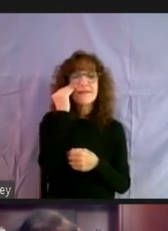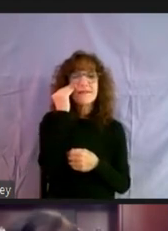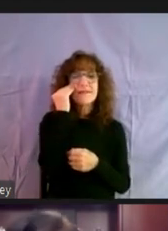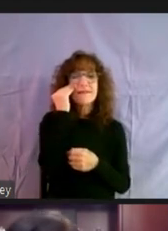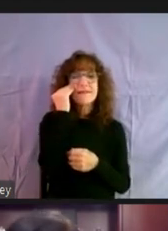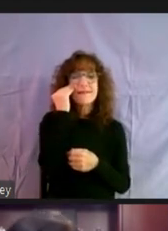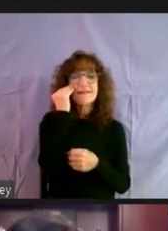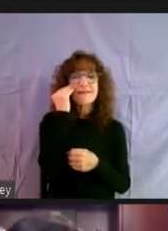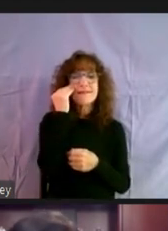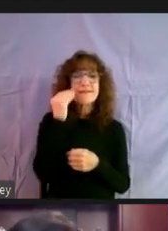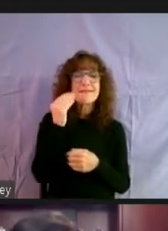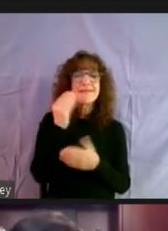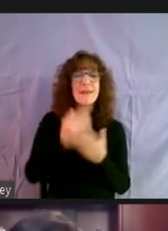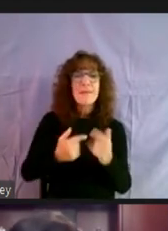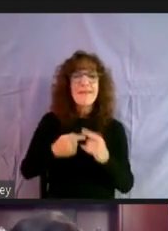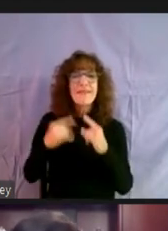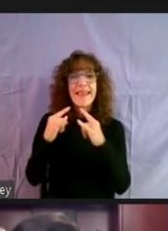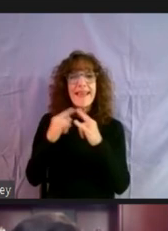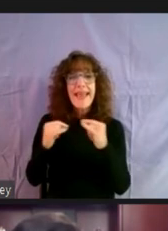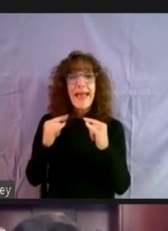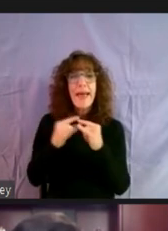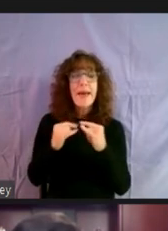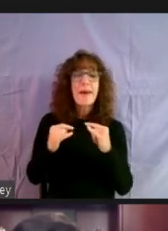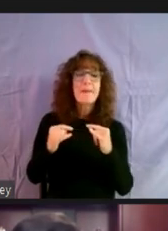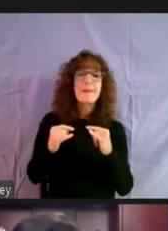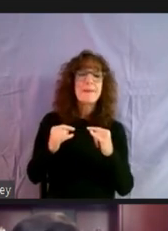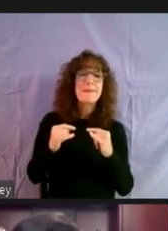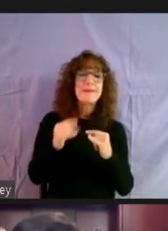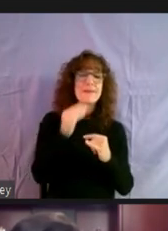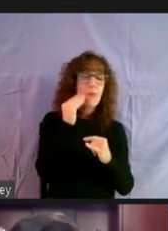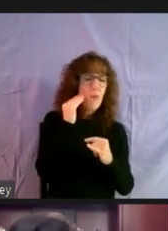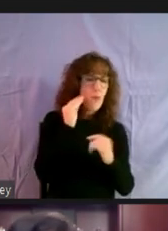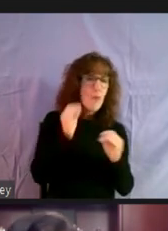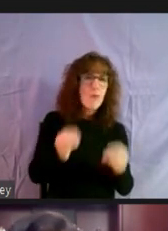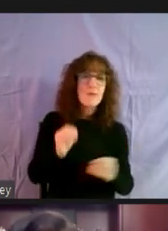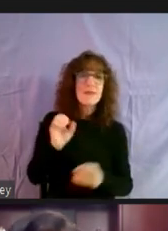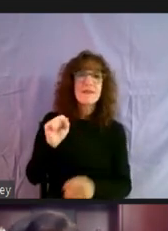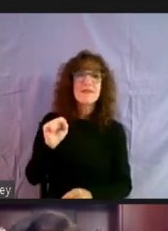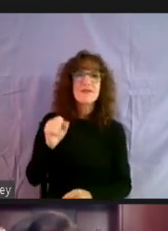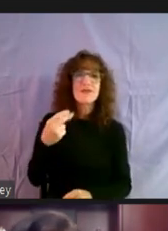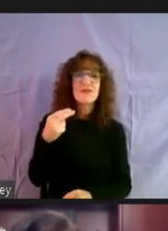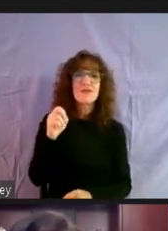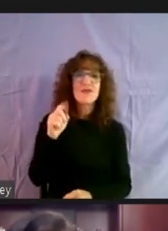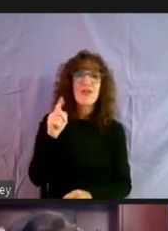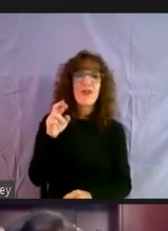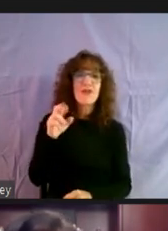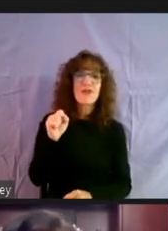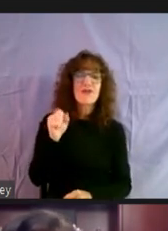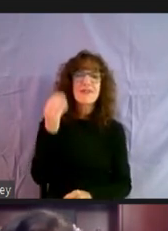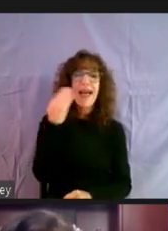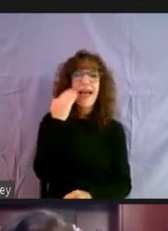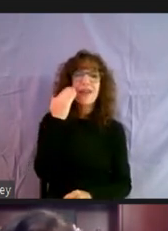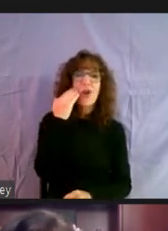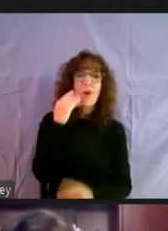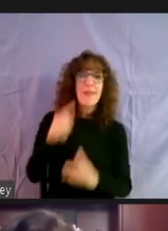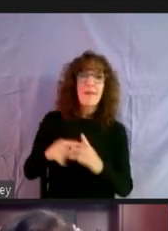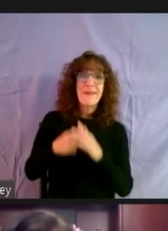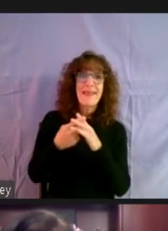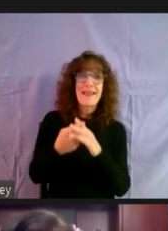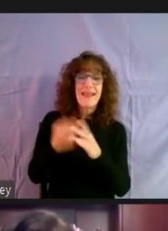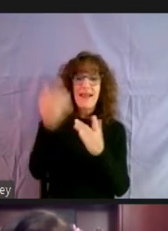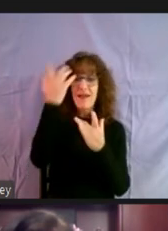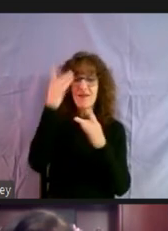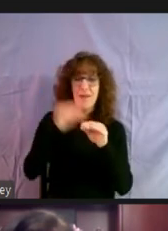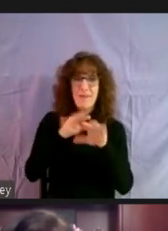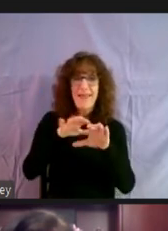in, uh, camps and some living in homeless shelters. And, and I know that in the very beginning of this pandemic, one of the